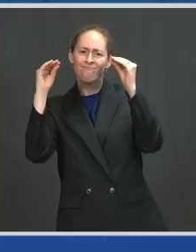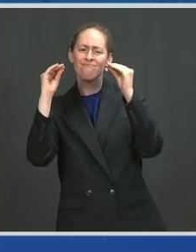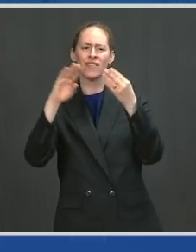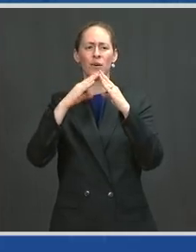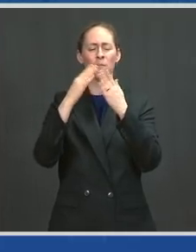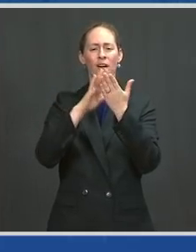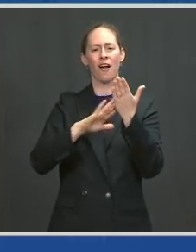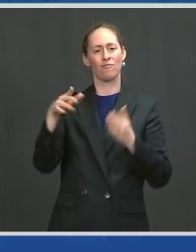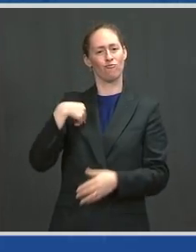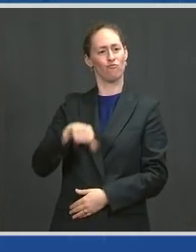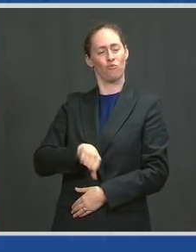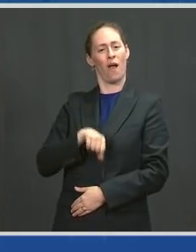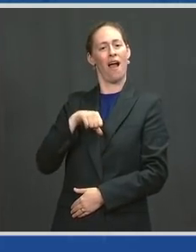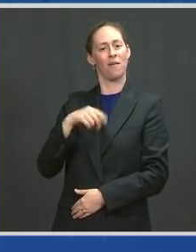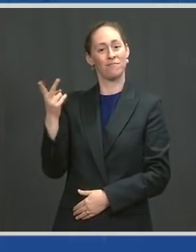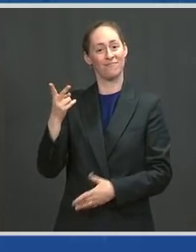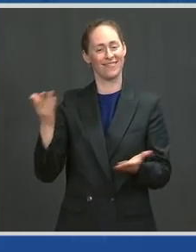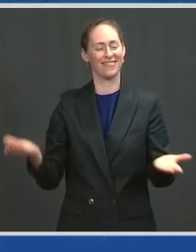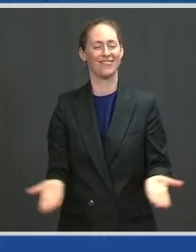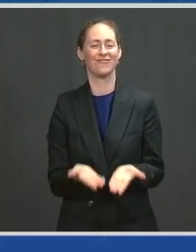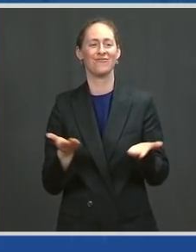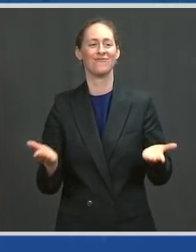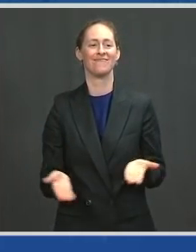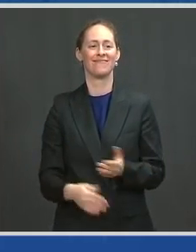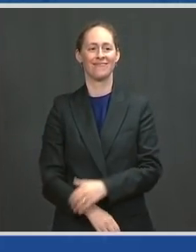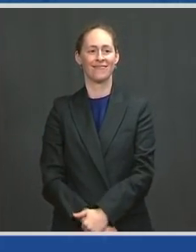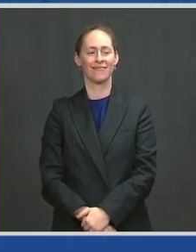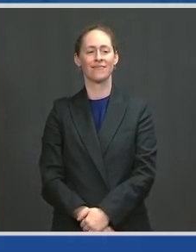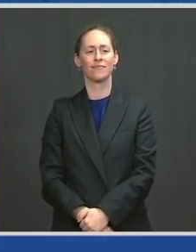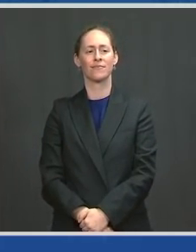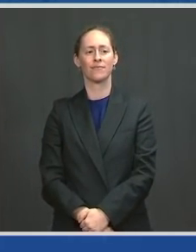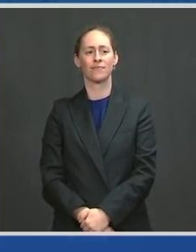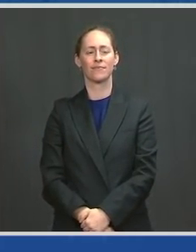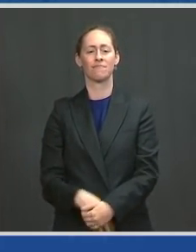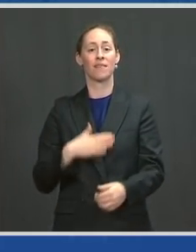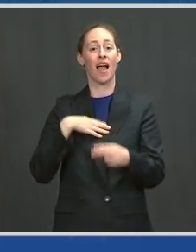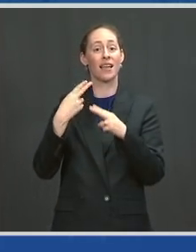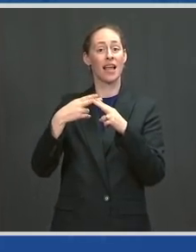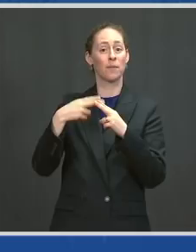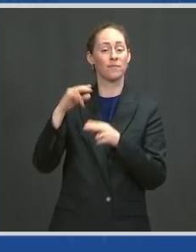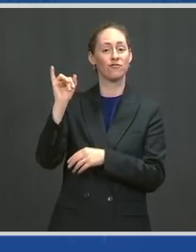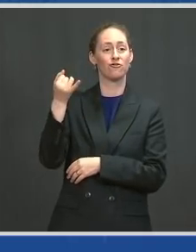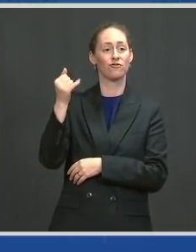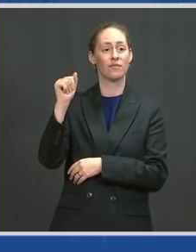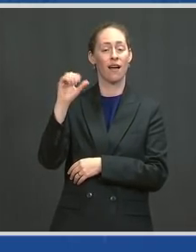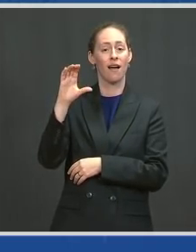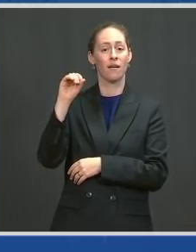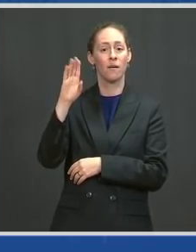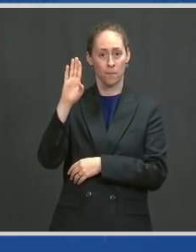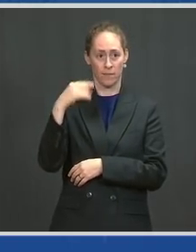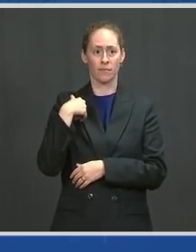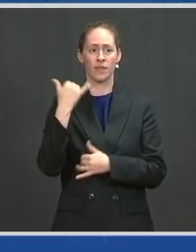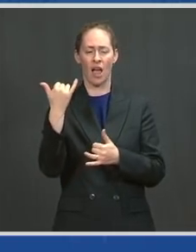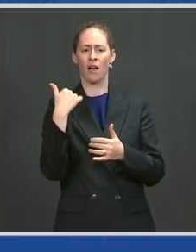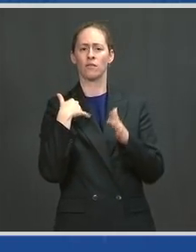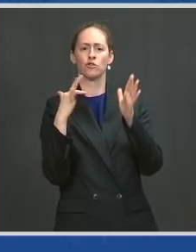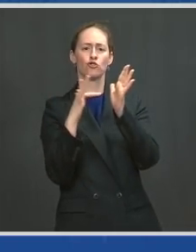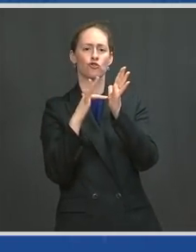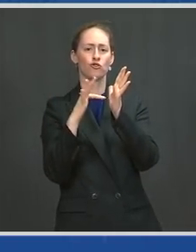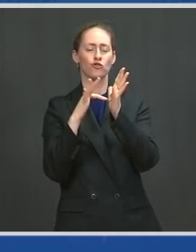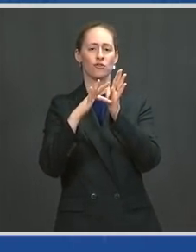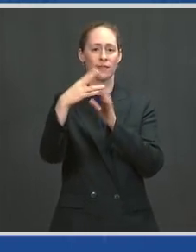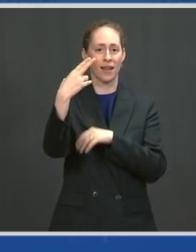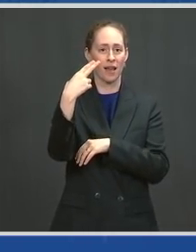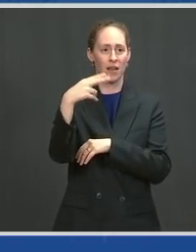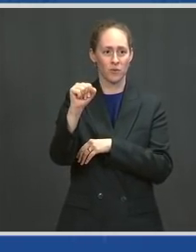today. My name is Jacob Bosley, and I am a high school junior. I want to start by saying thank you to